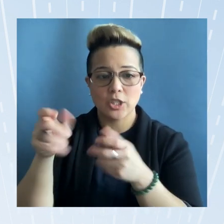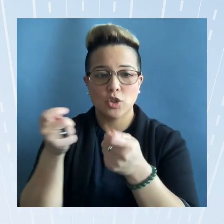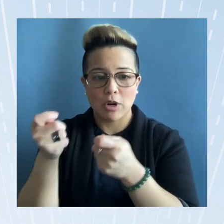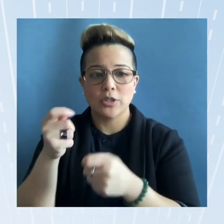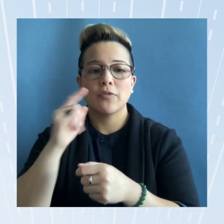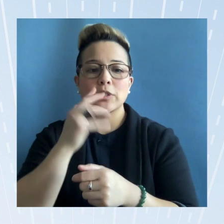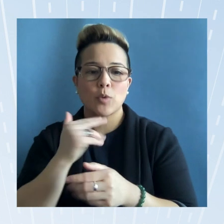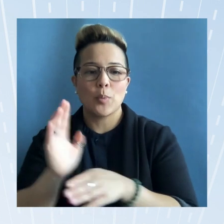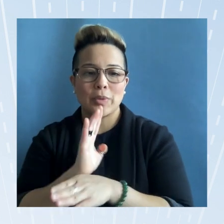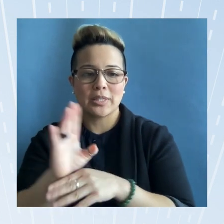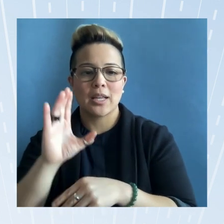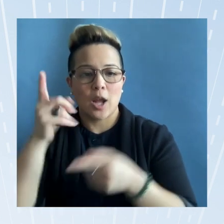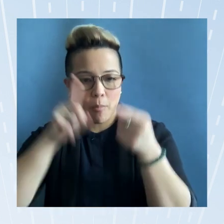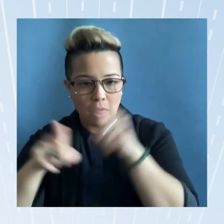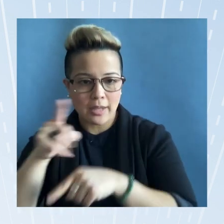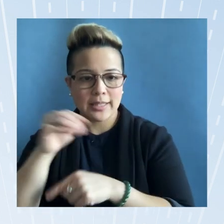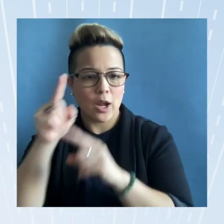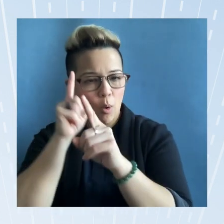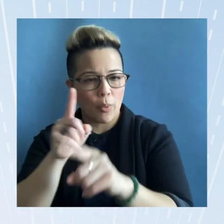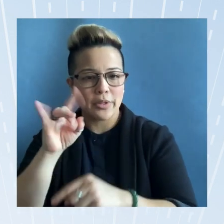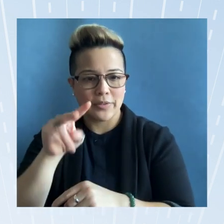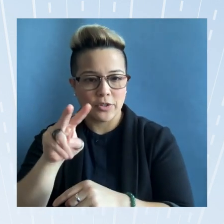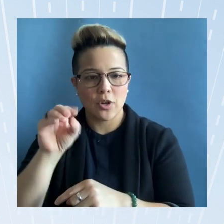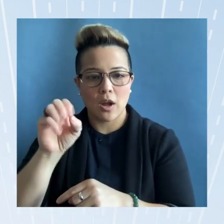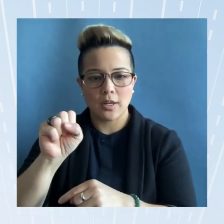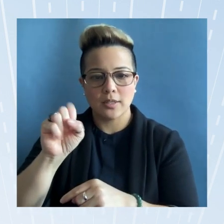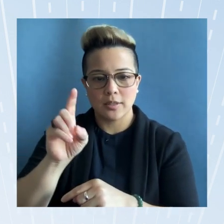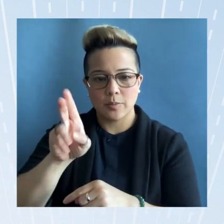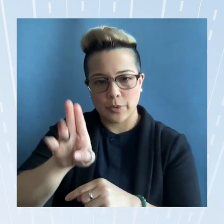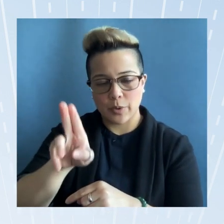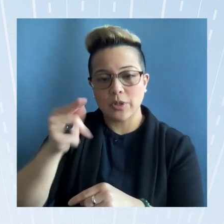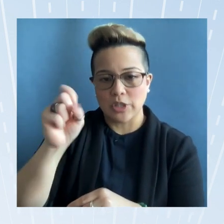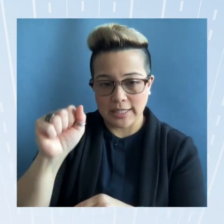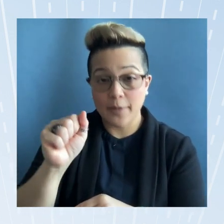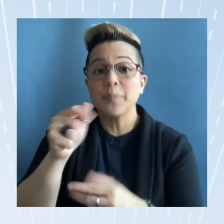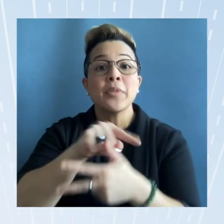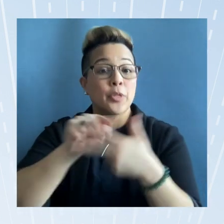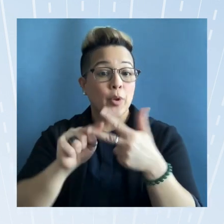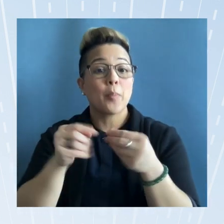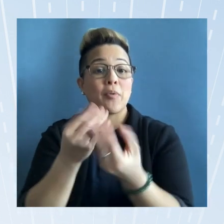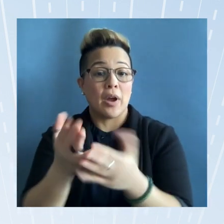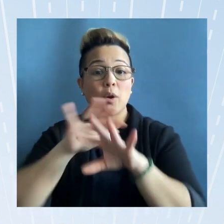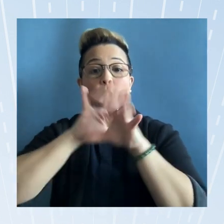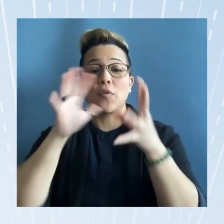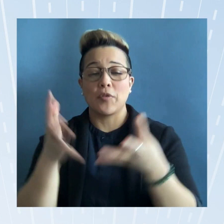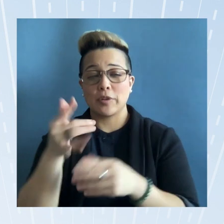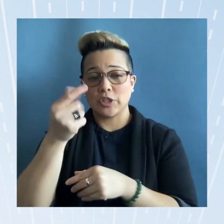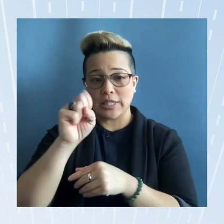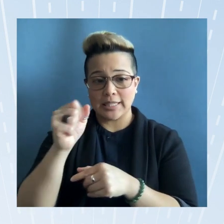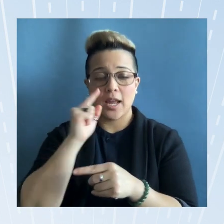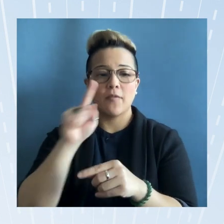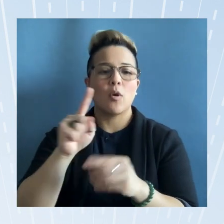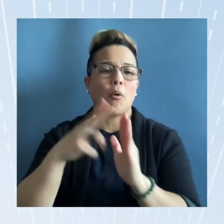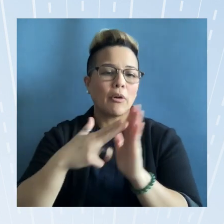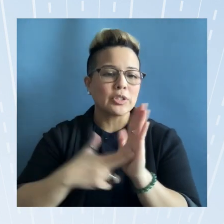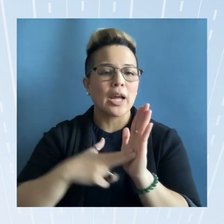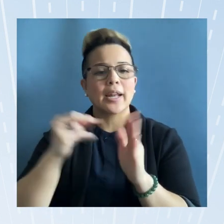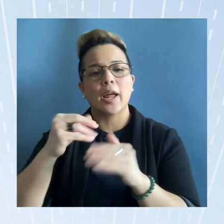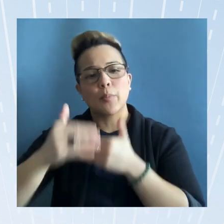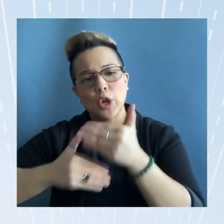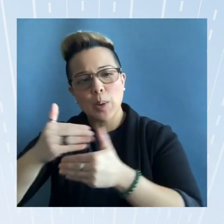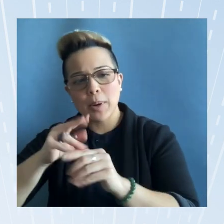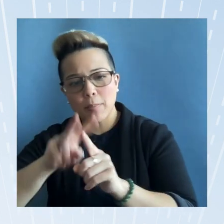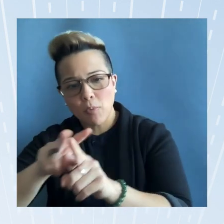division um osteobu gsa they provided an overview of the gsa contracting and procurement process including the